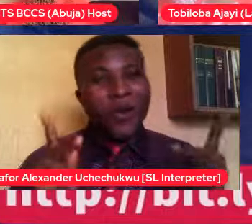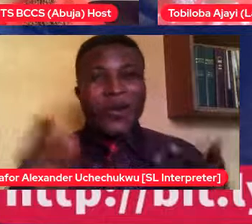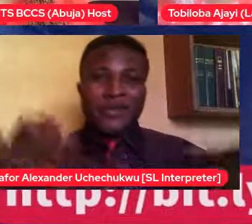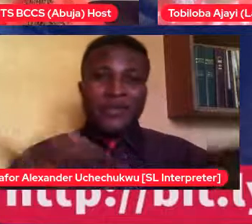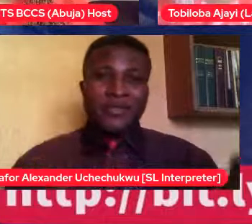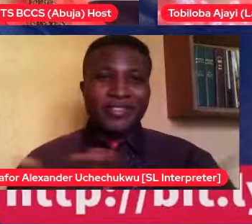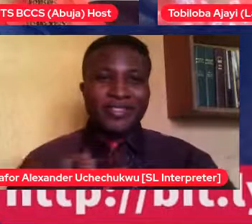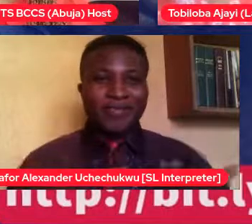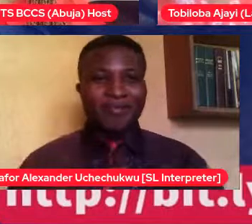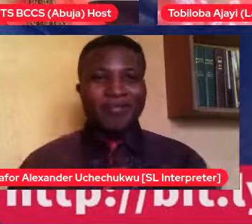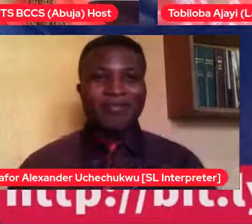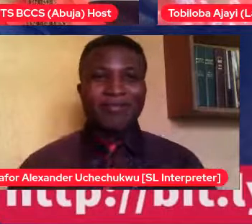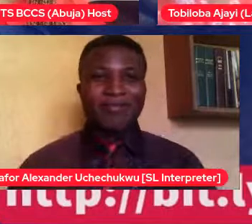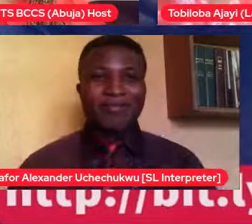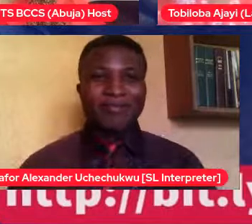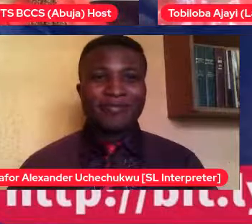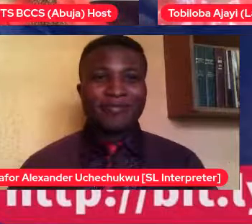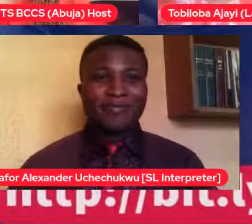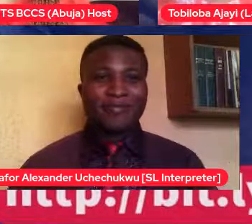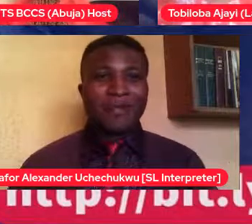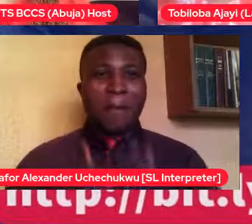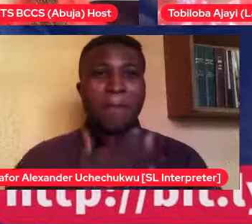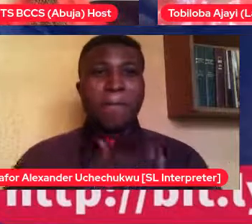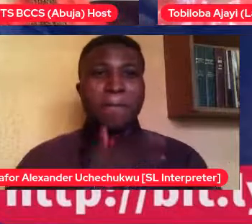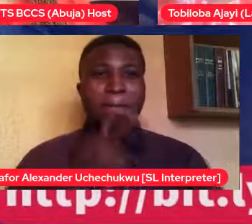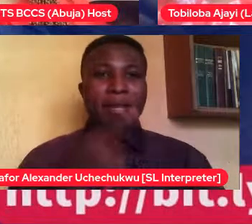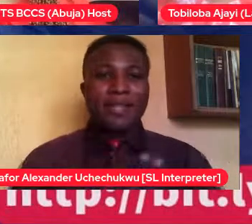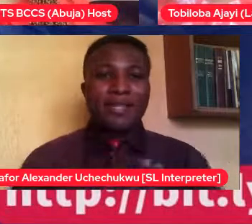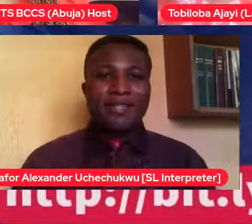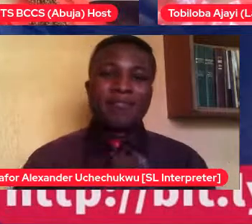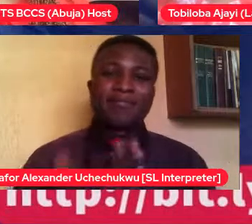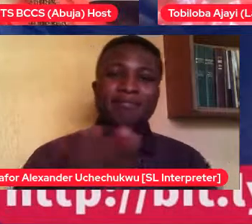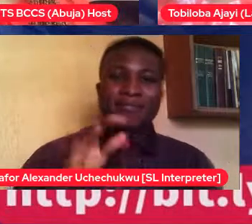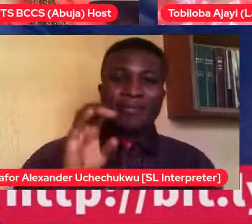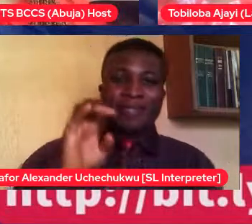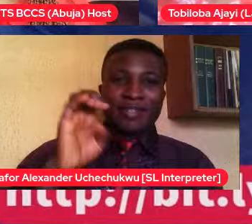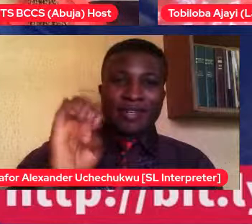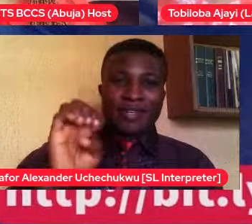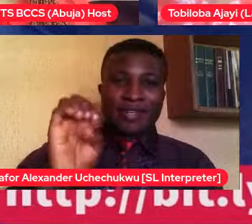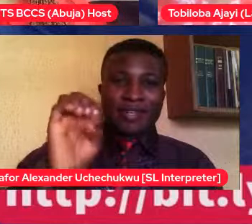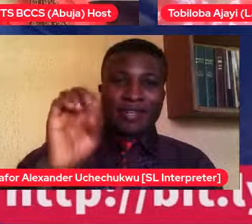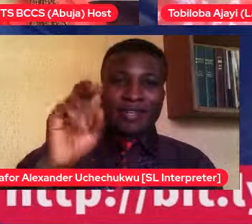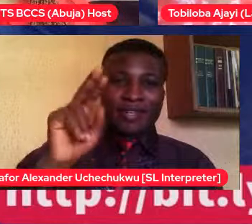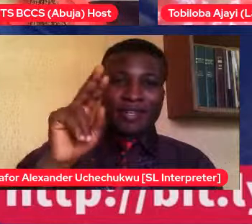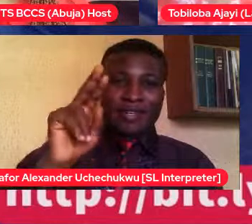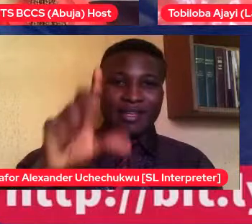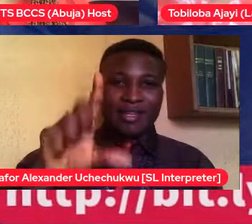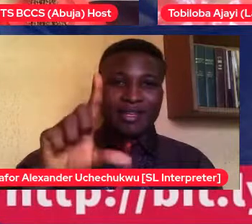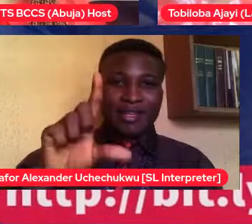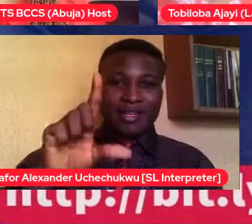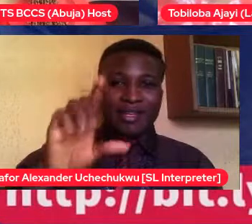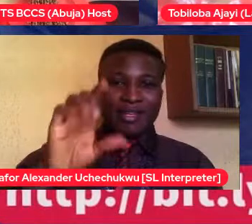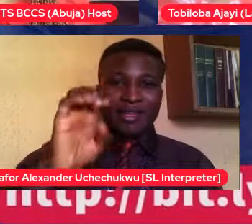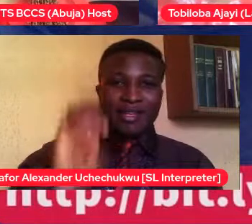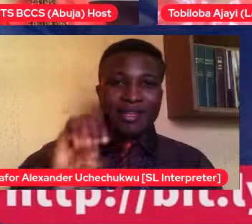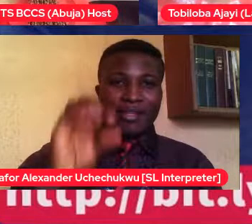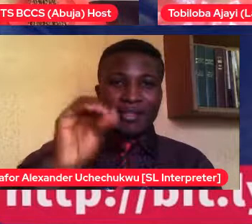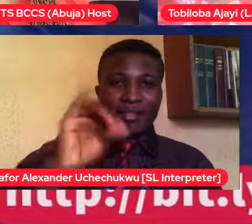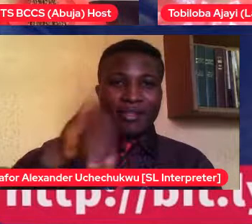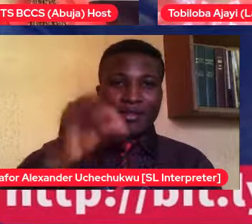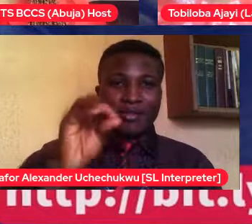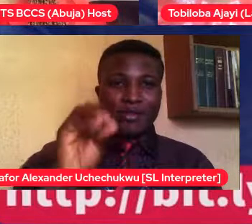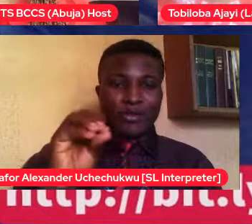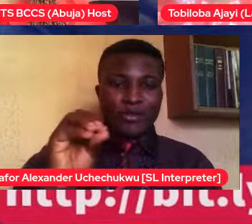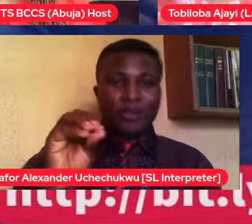all. All right. My name is Eliojo, Jennifer Amuneni. Um, I'm a relationship and sex